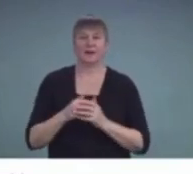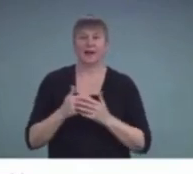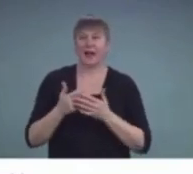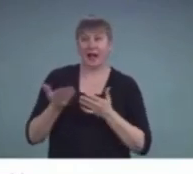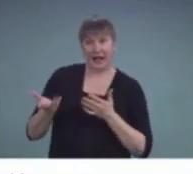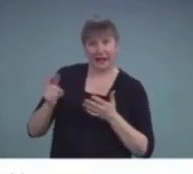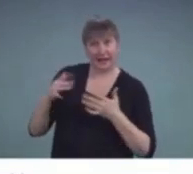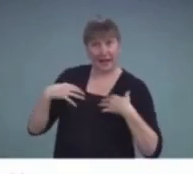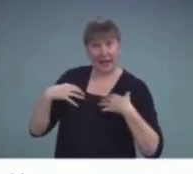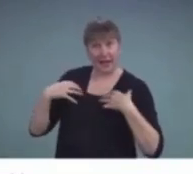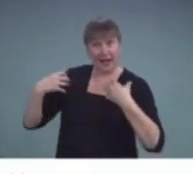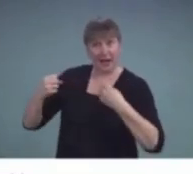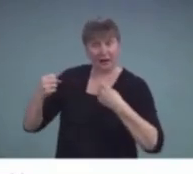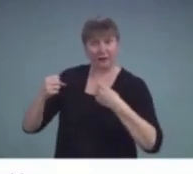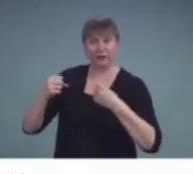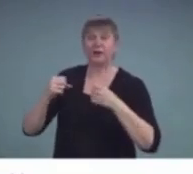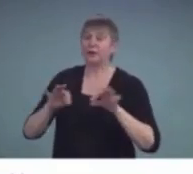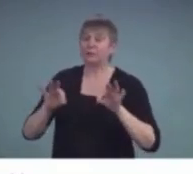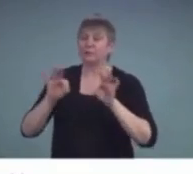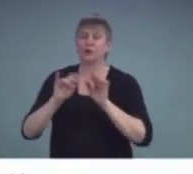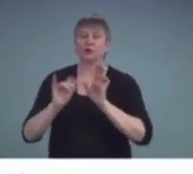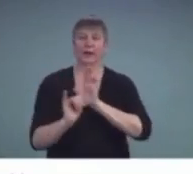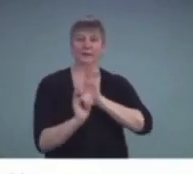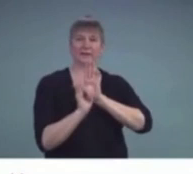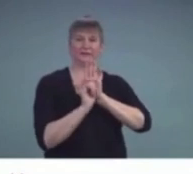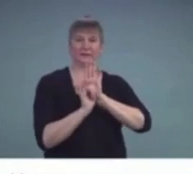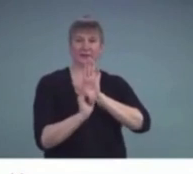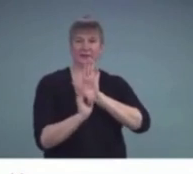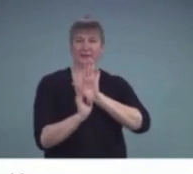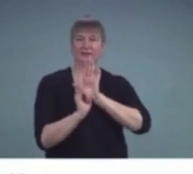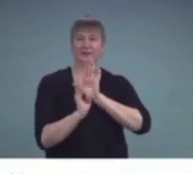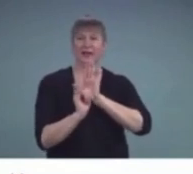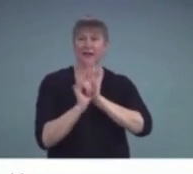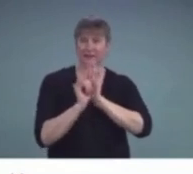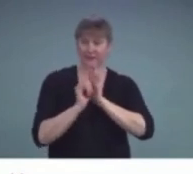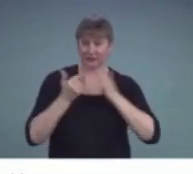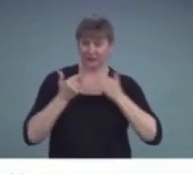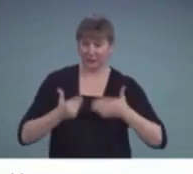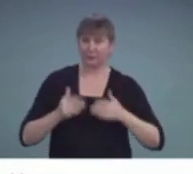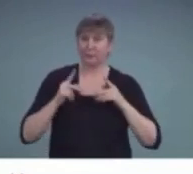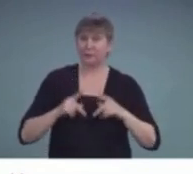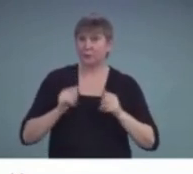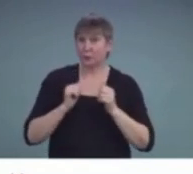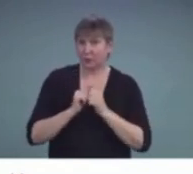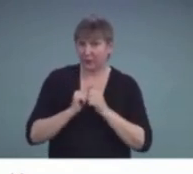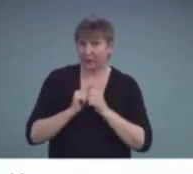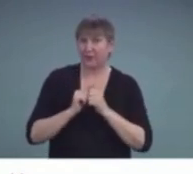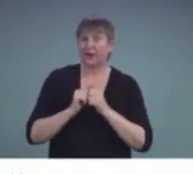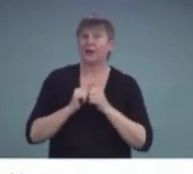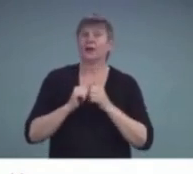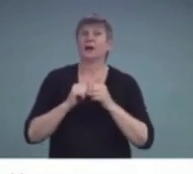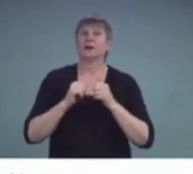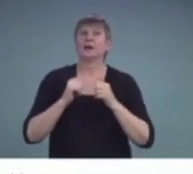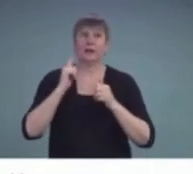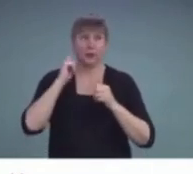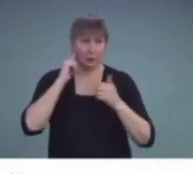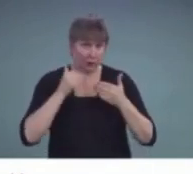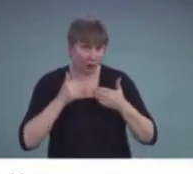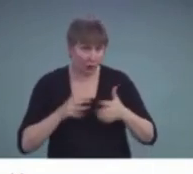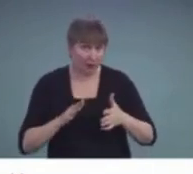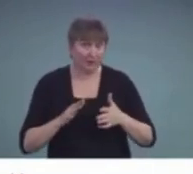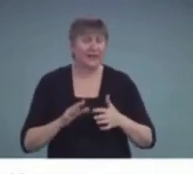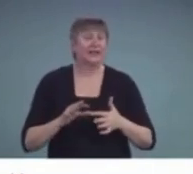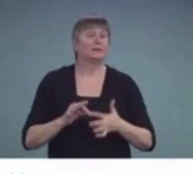-being, but identify, identity as a person with hearing loss, particularly with unilateral or single-sided deafness, is often